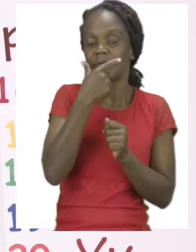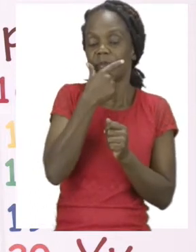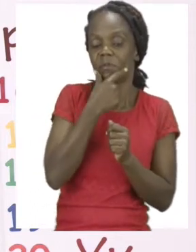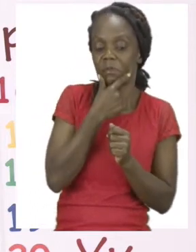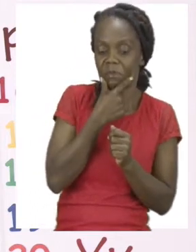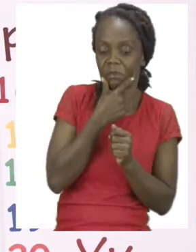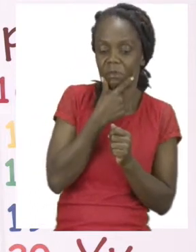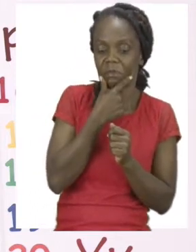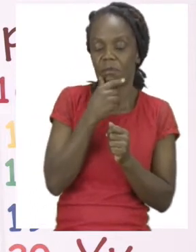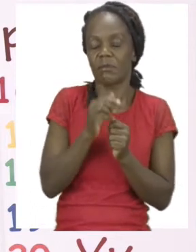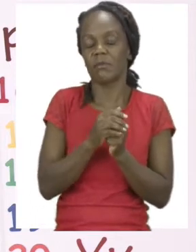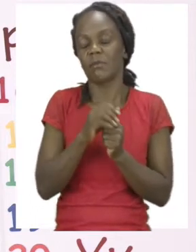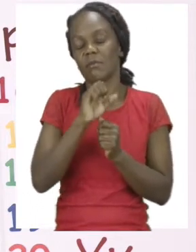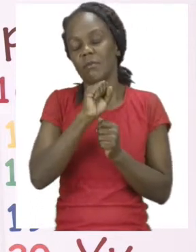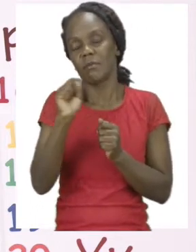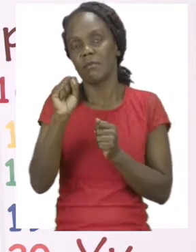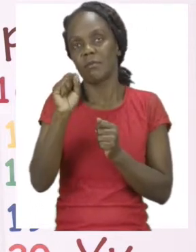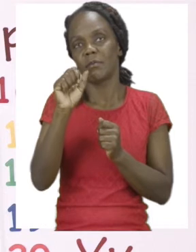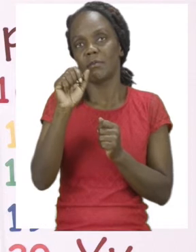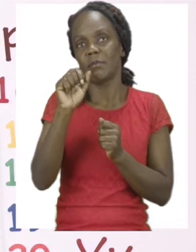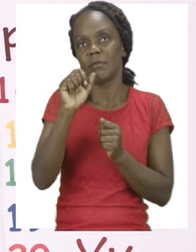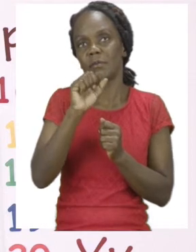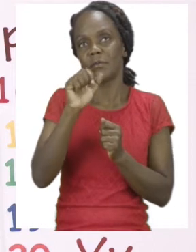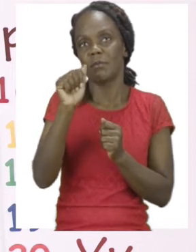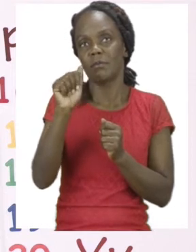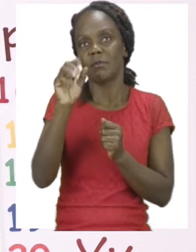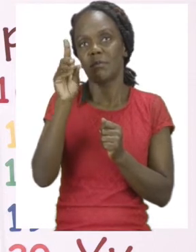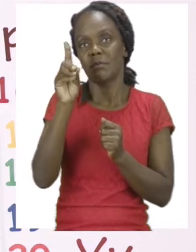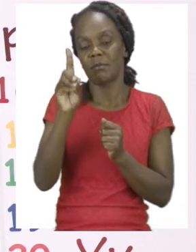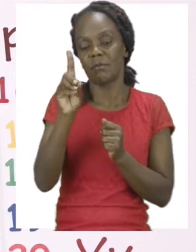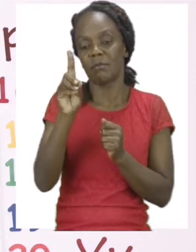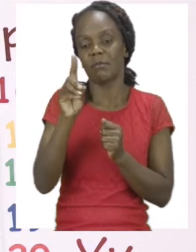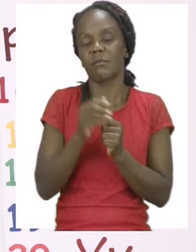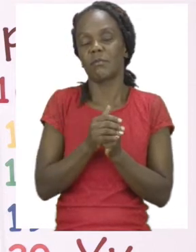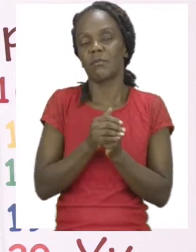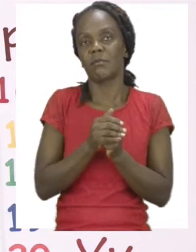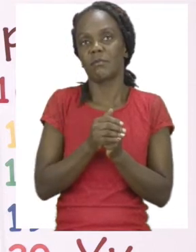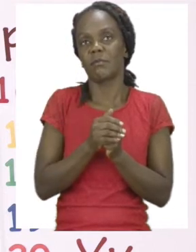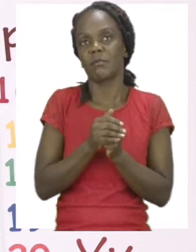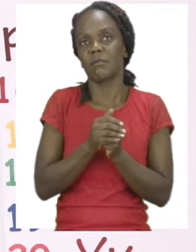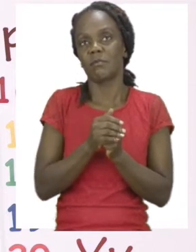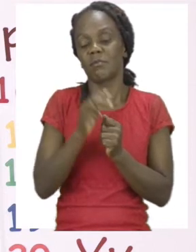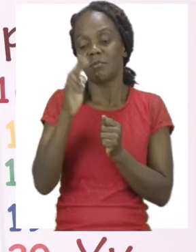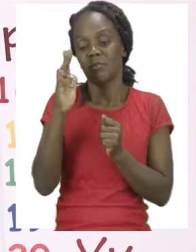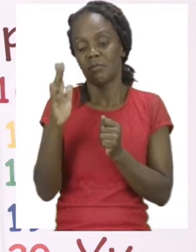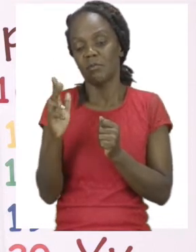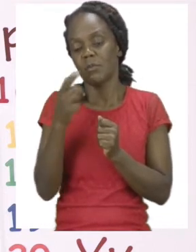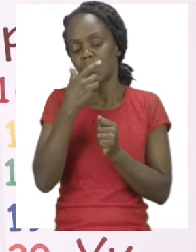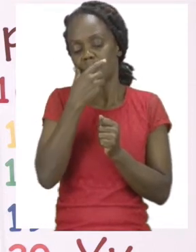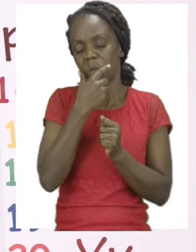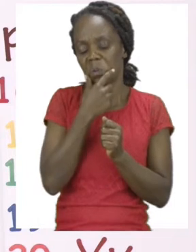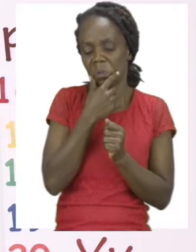sad, you can see that the corners of their mouth go down. And they look like they're